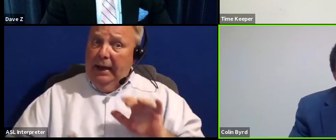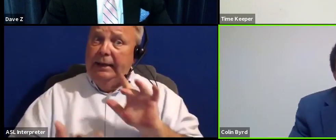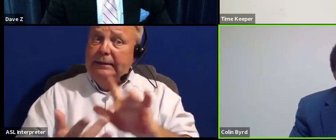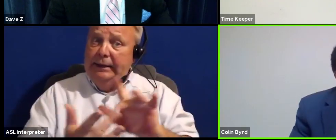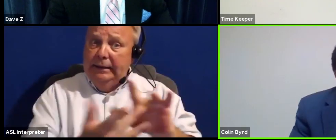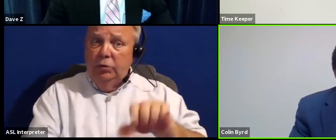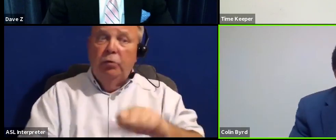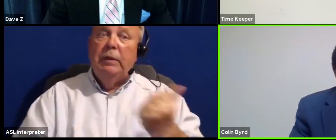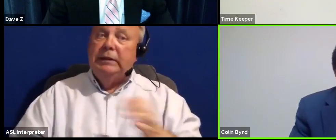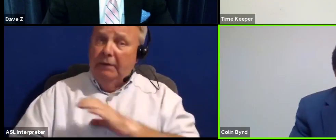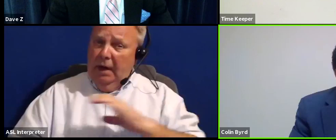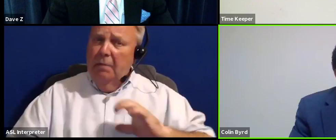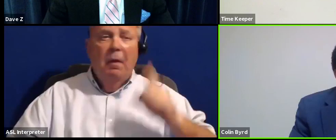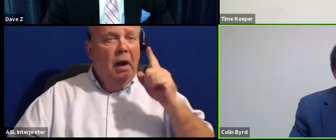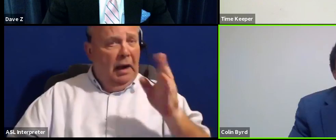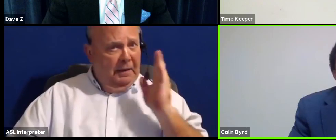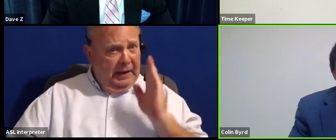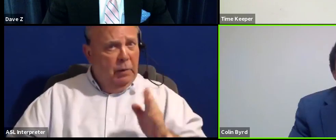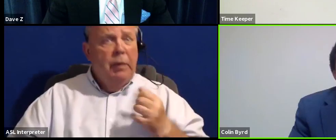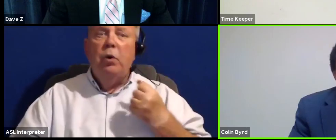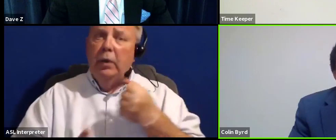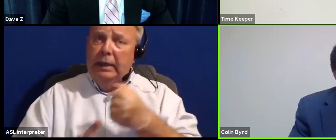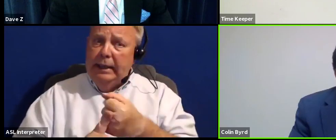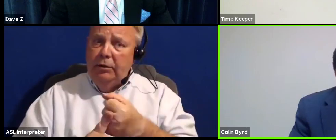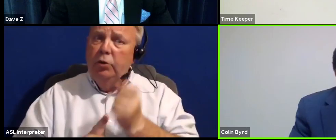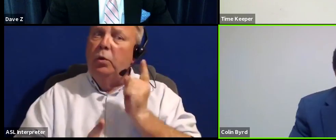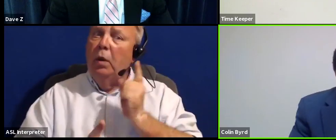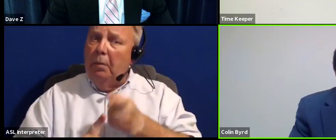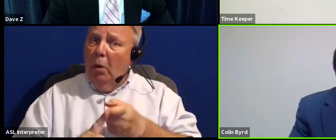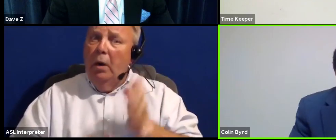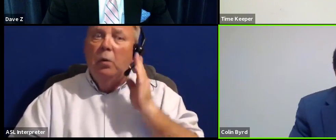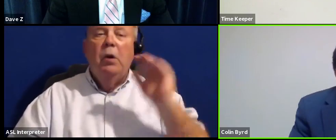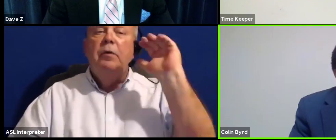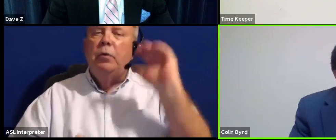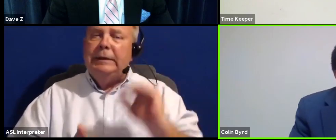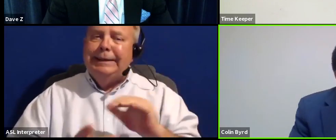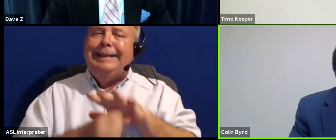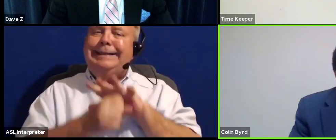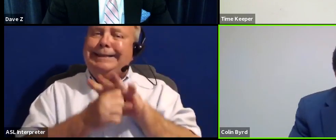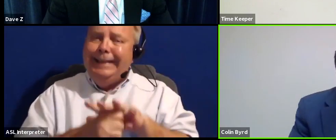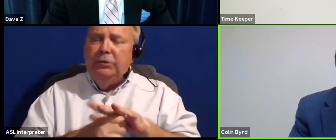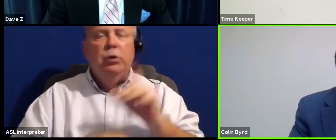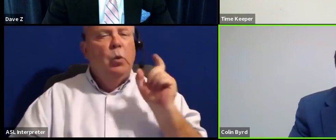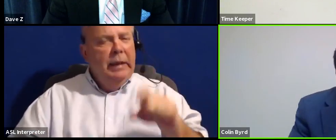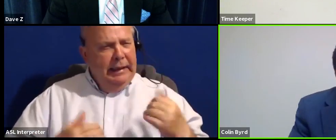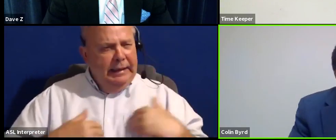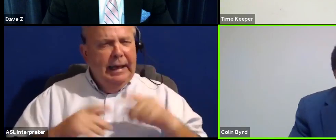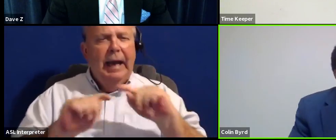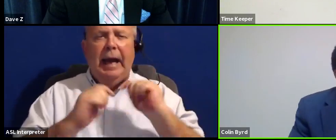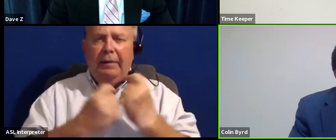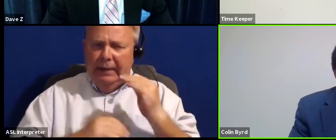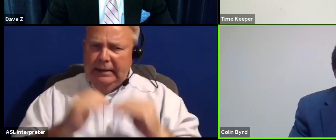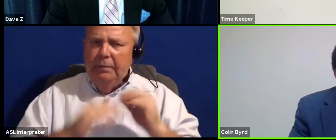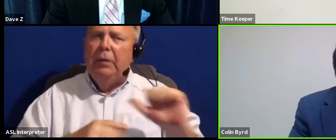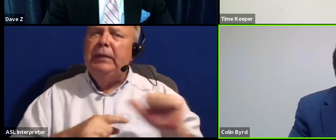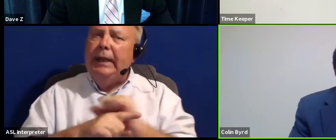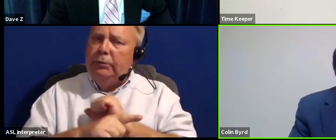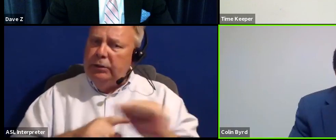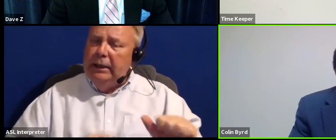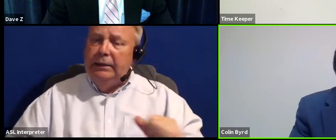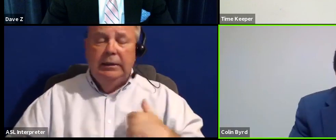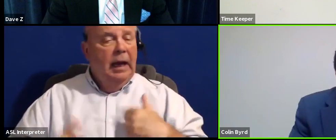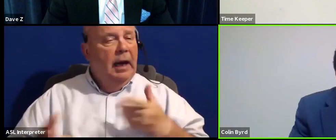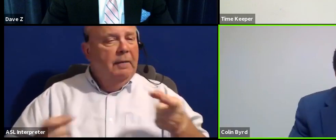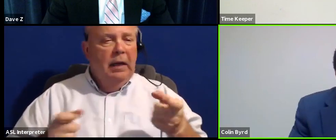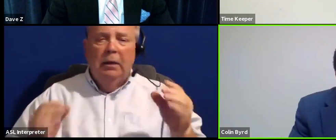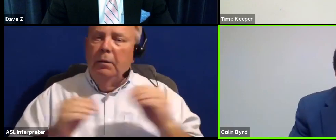council, I think we will get to a point where there is less tension. We do need to have team building exercises. I've held